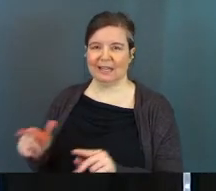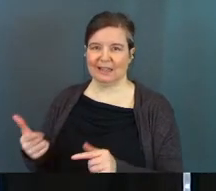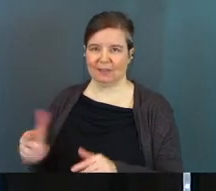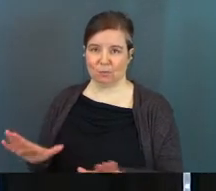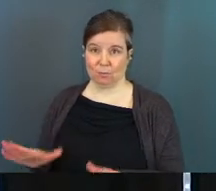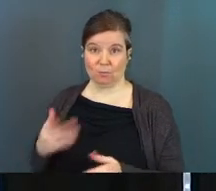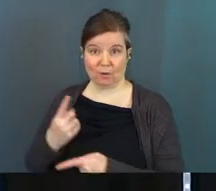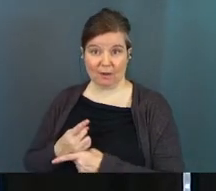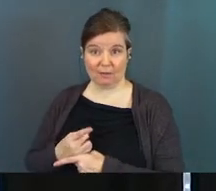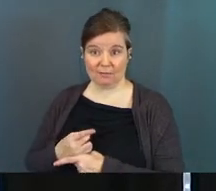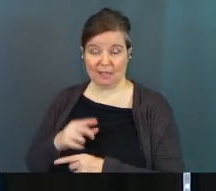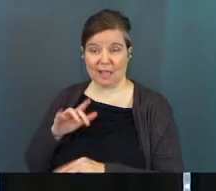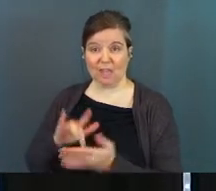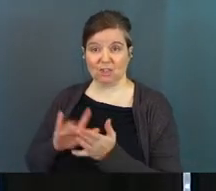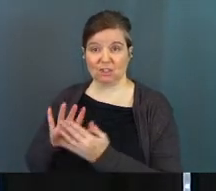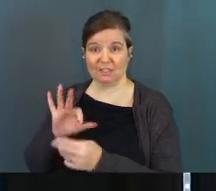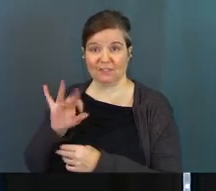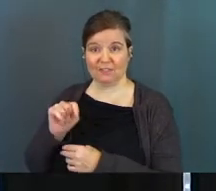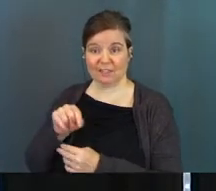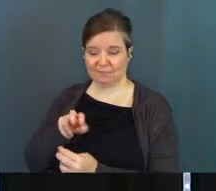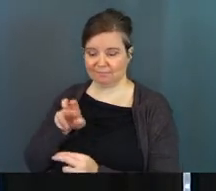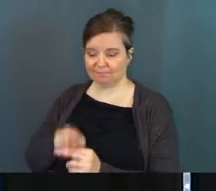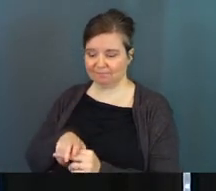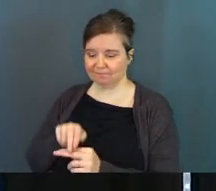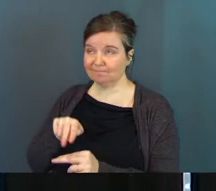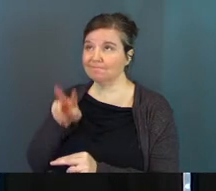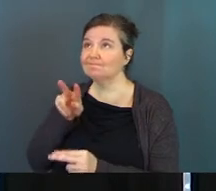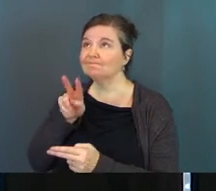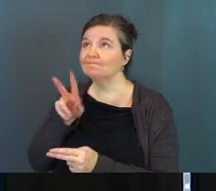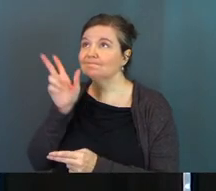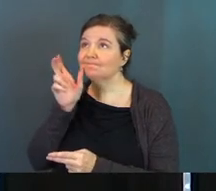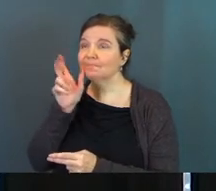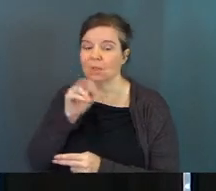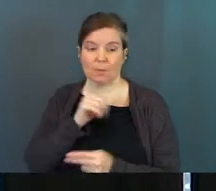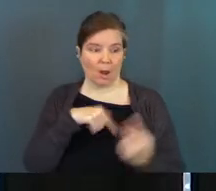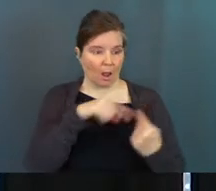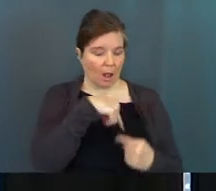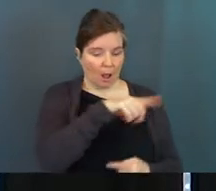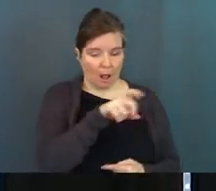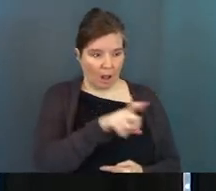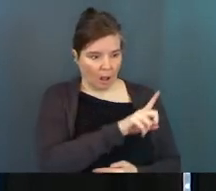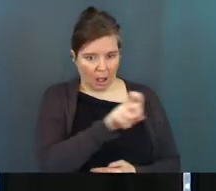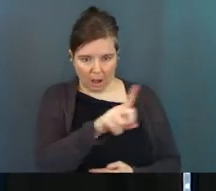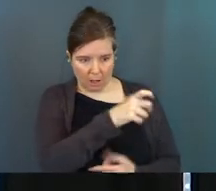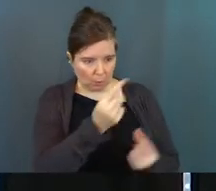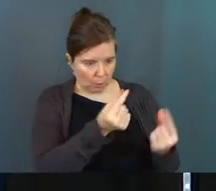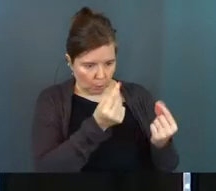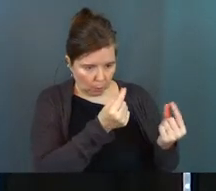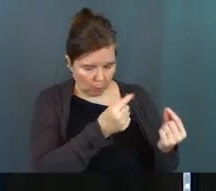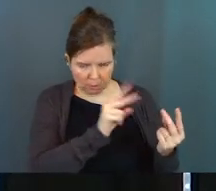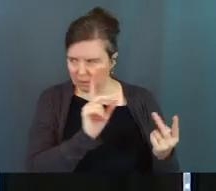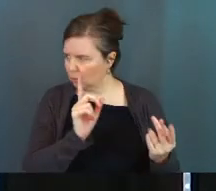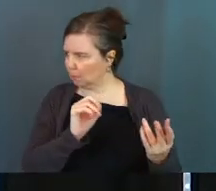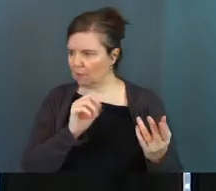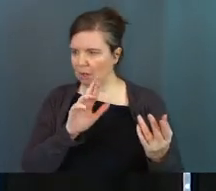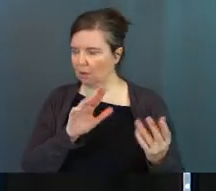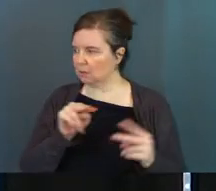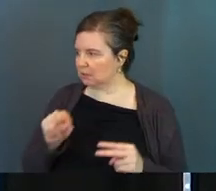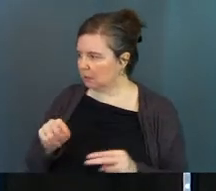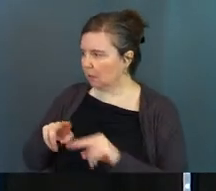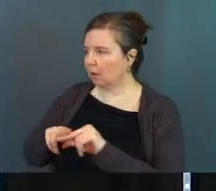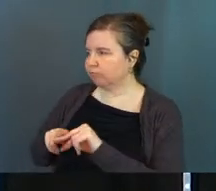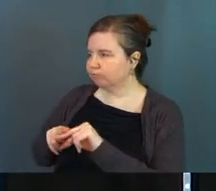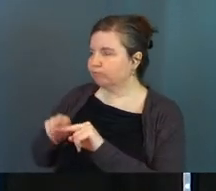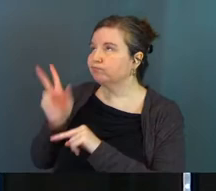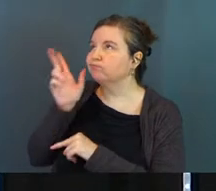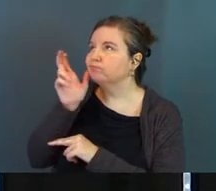room, right? At Jesus' feet. And she's listening and talking. So you got Martha running around getting stuff done and she's doing all that stuff. And then she looks, she's like, where's Mary? She sees Mary just